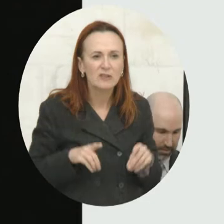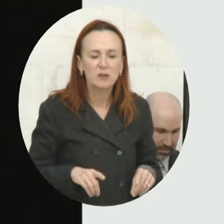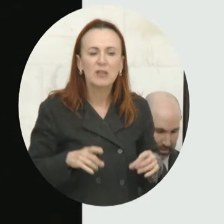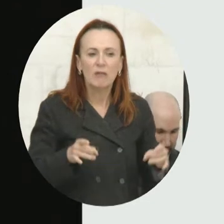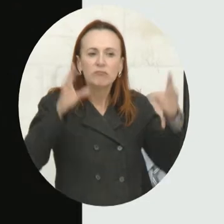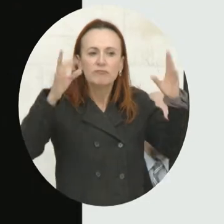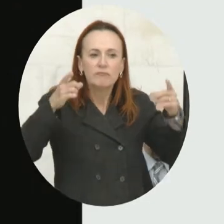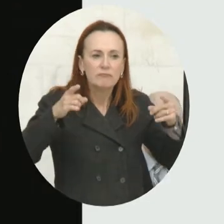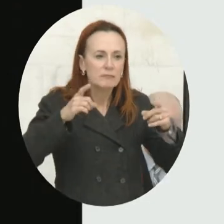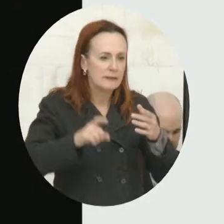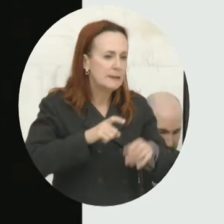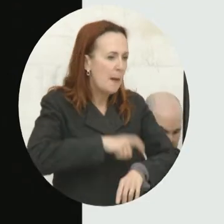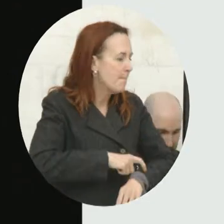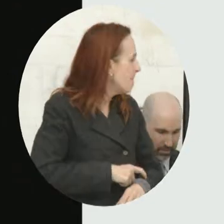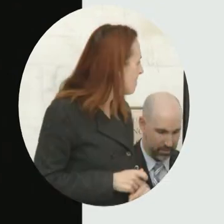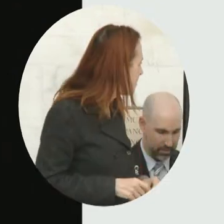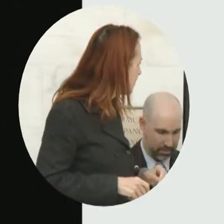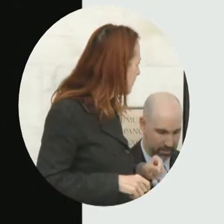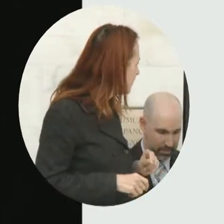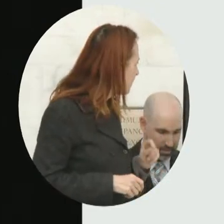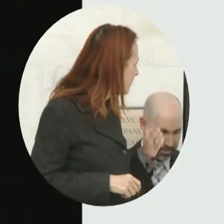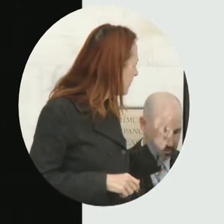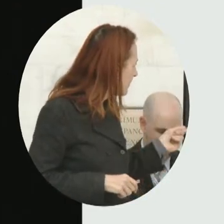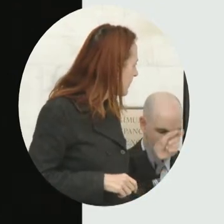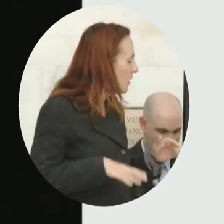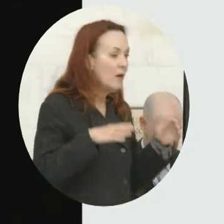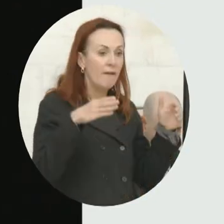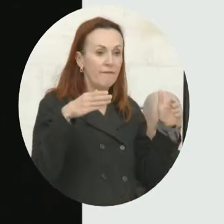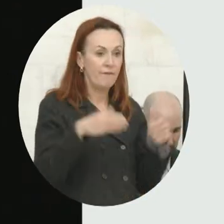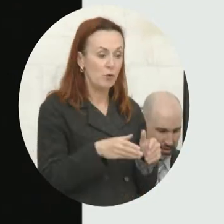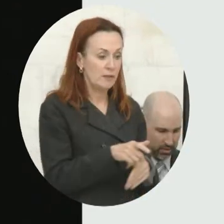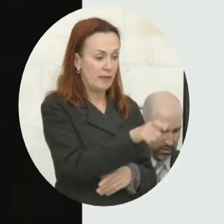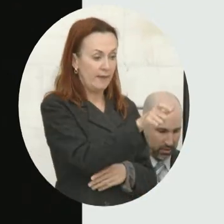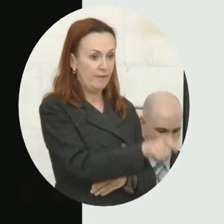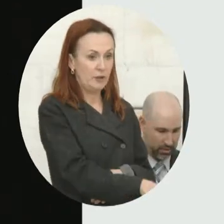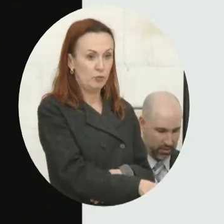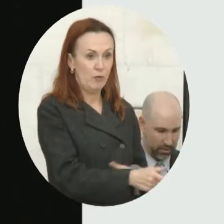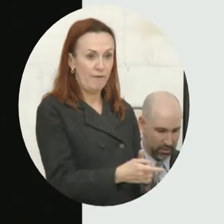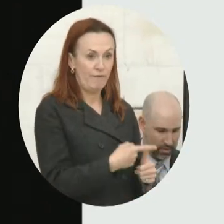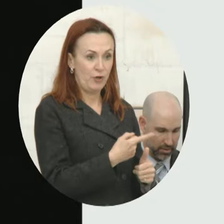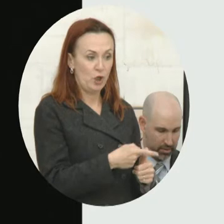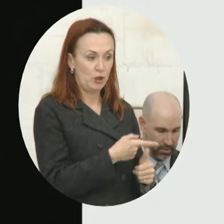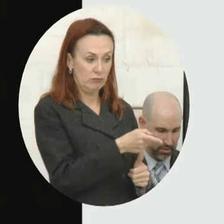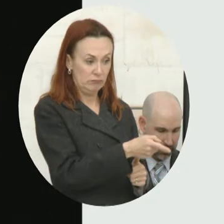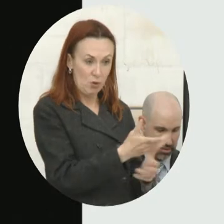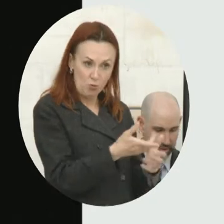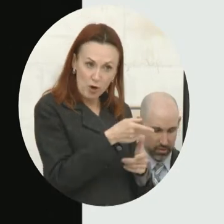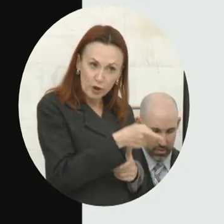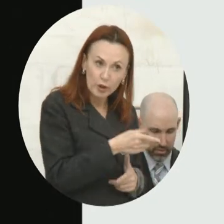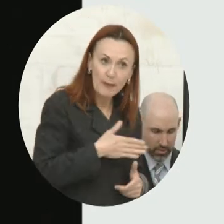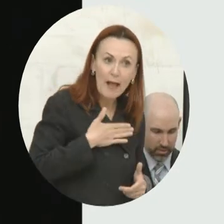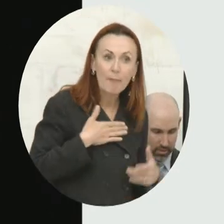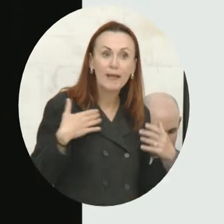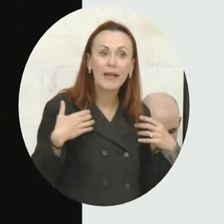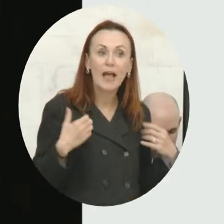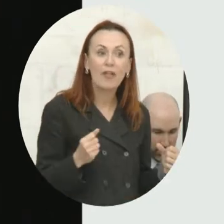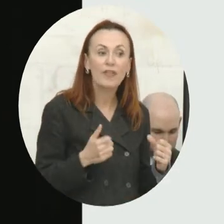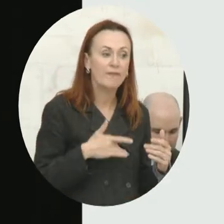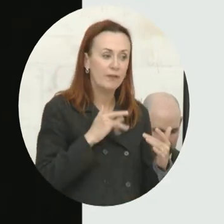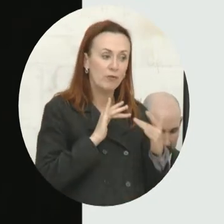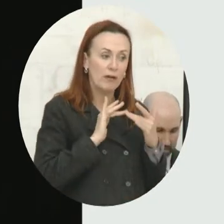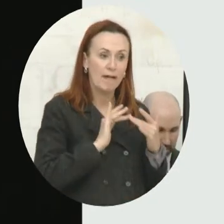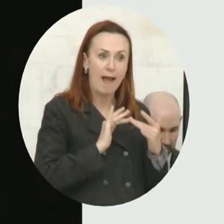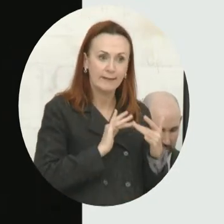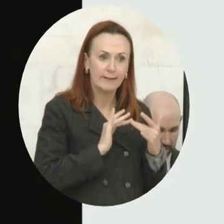this model here, which is that we look, first we focus on the individual, right? Let's make her as happy and healthy and connected as